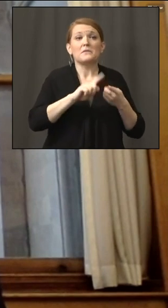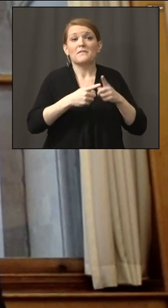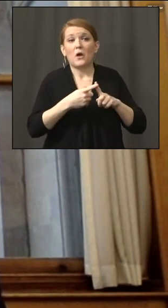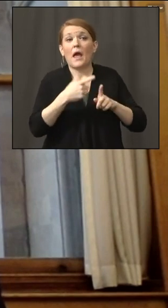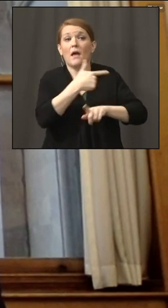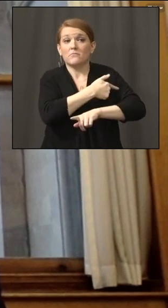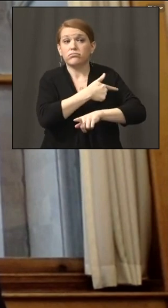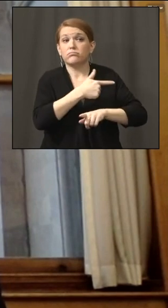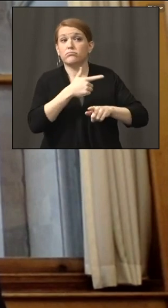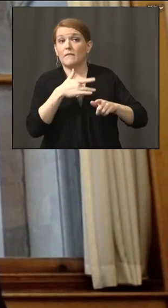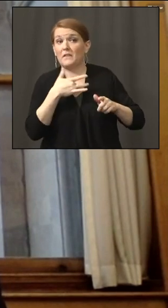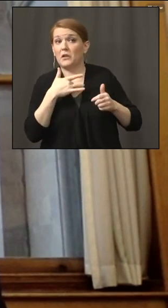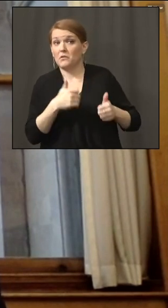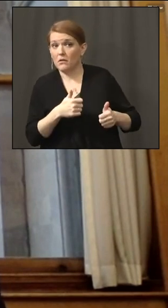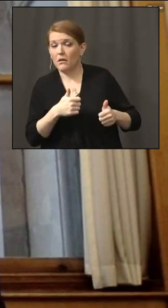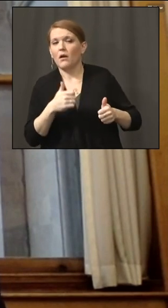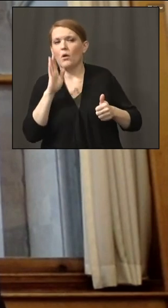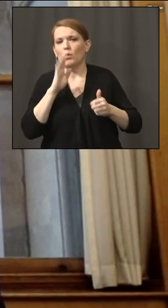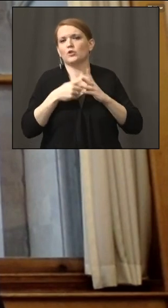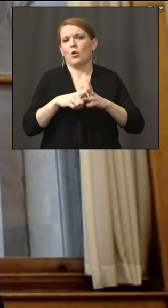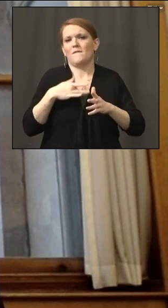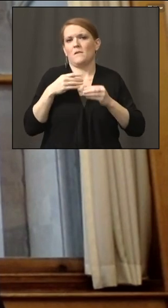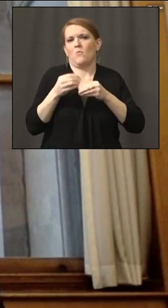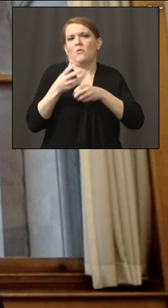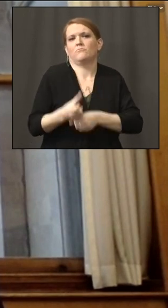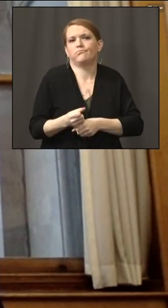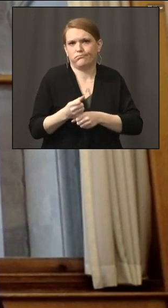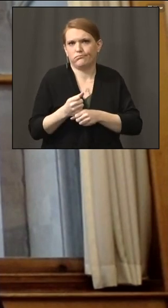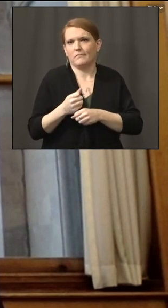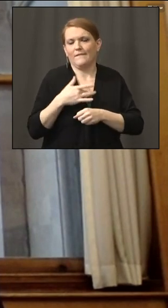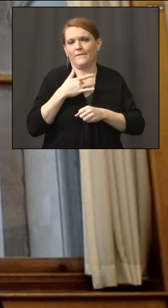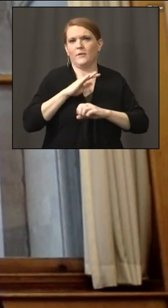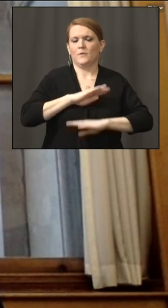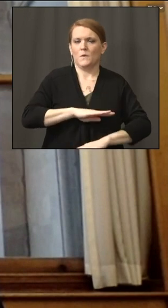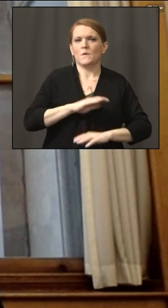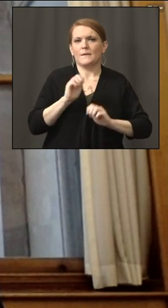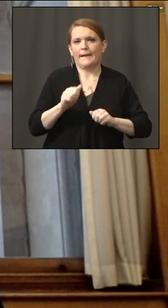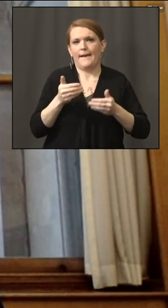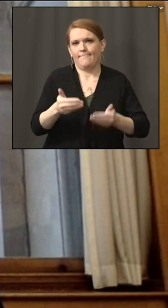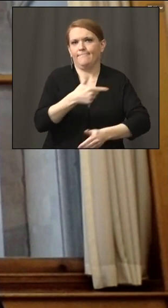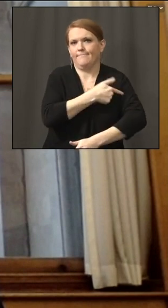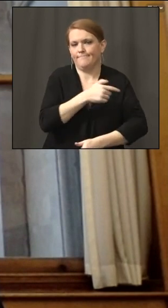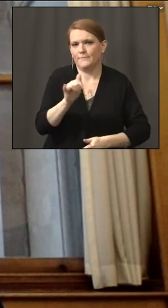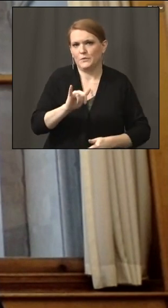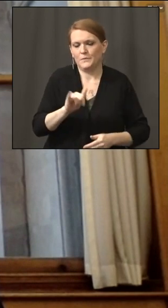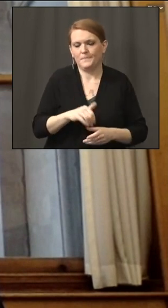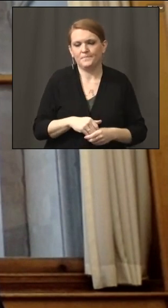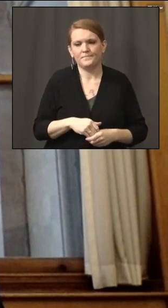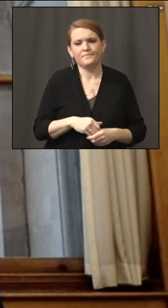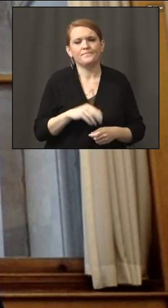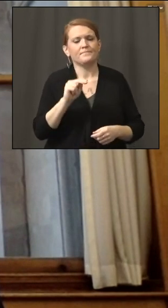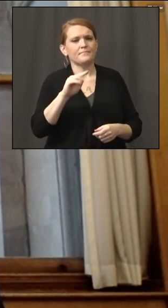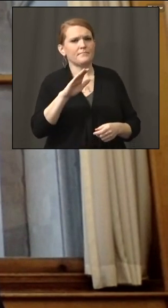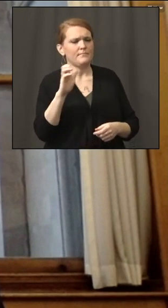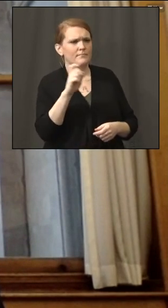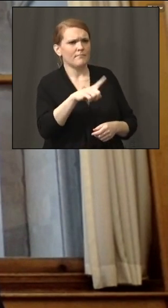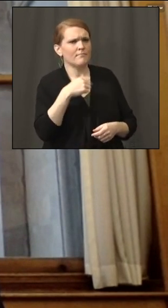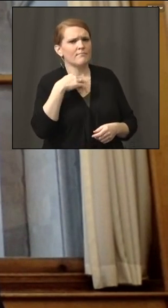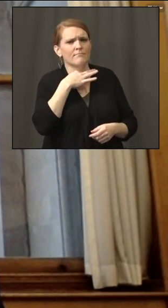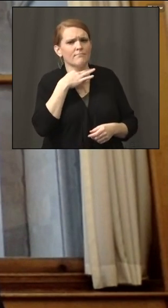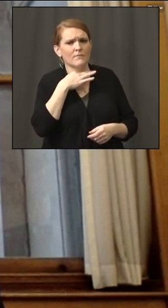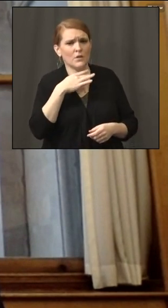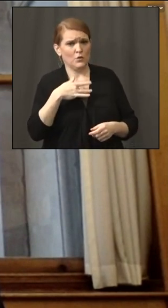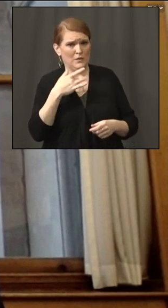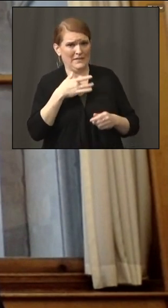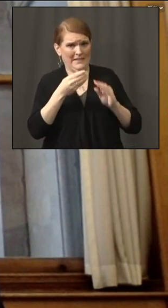And then my last question, the covid numbers you mentioned are looking pretty stable right now. How likely is it that it would increase in the next few weeks due to the holidays?